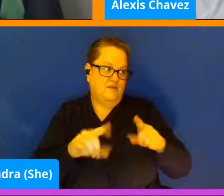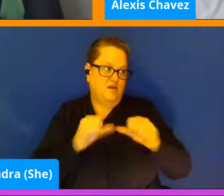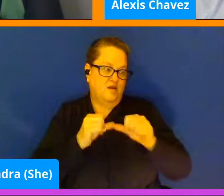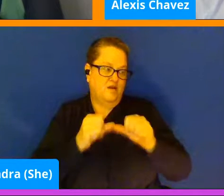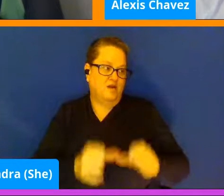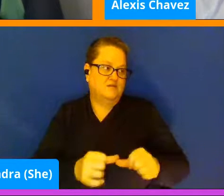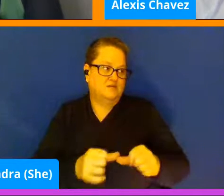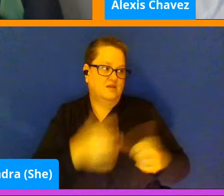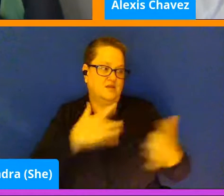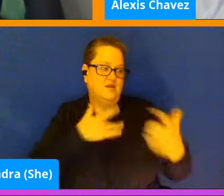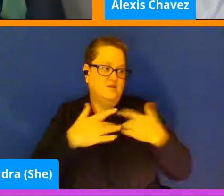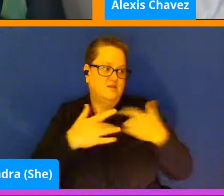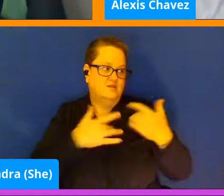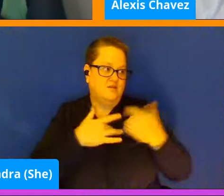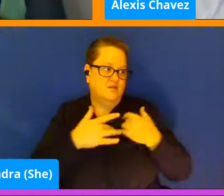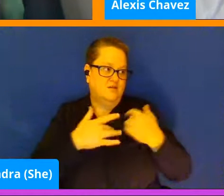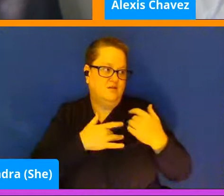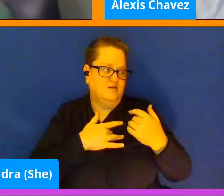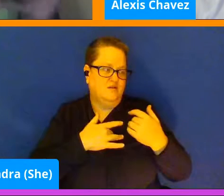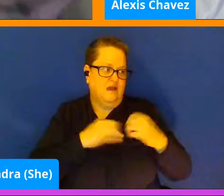about how they're going to pay the bills.